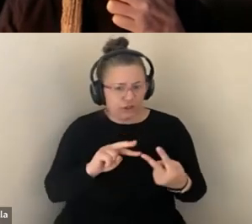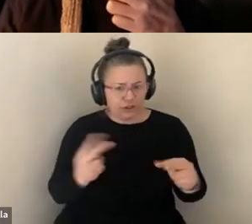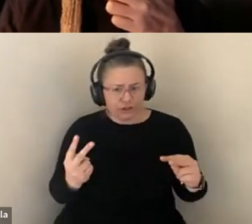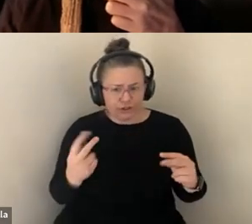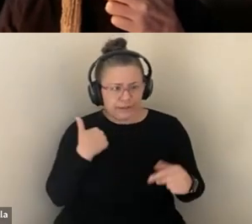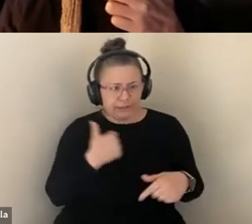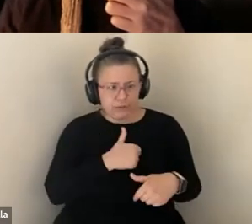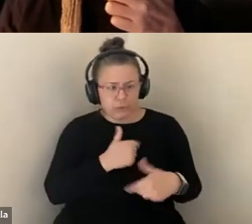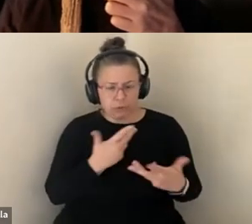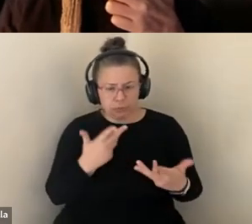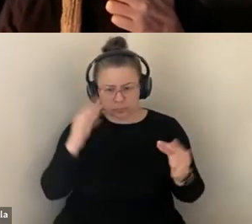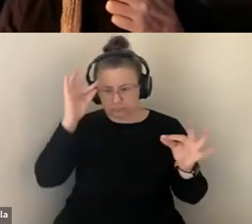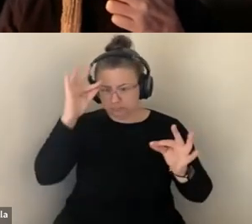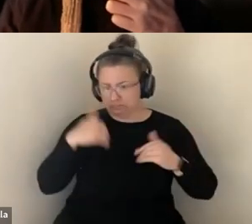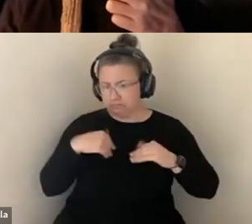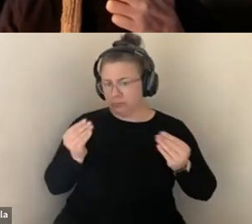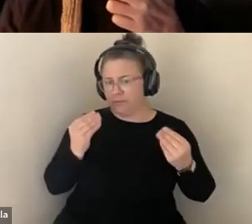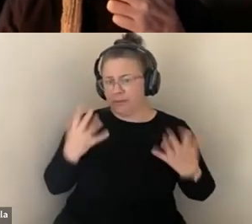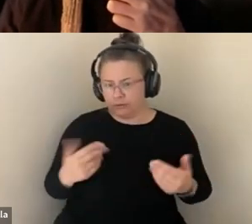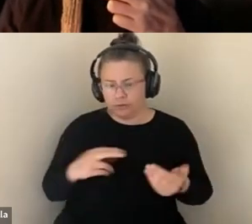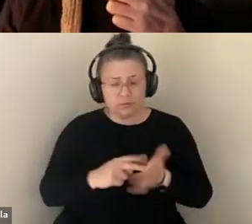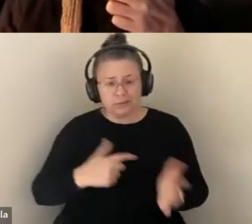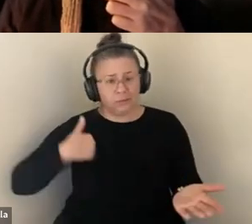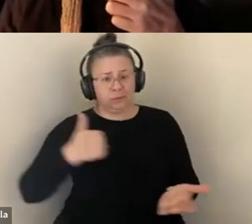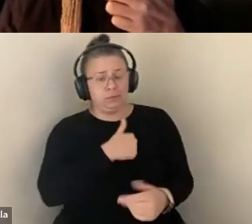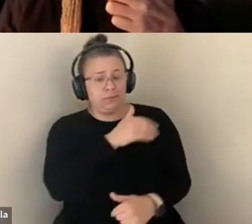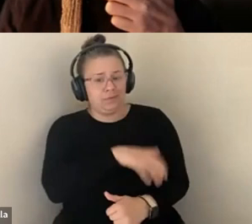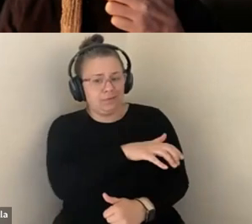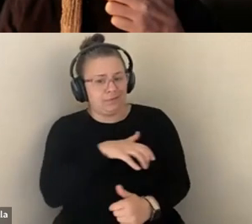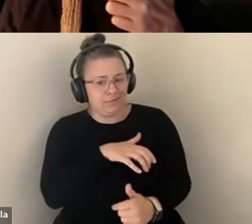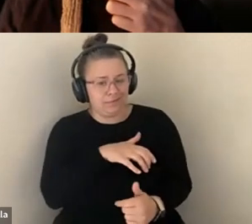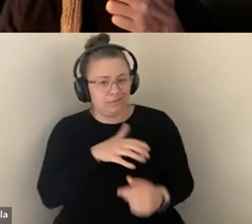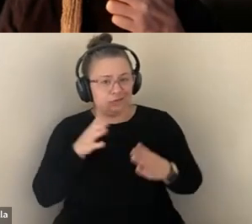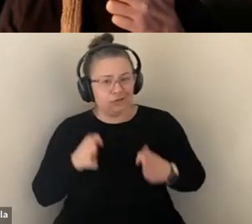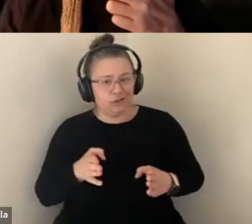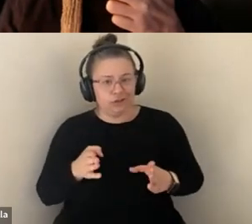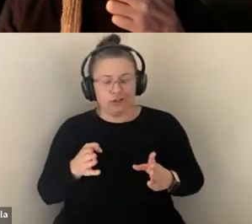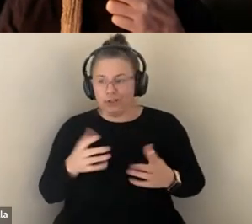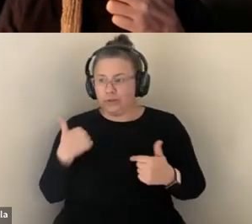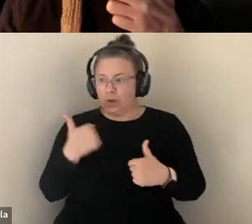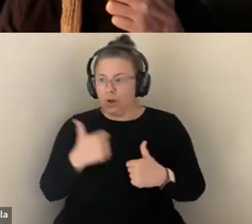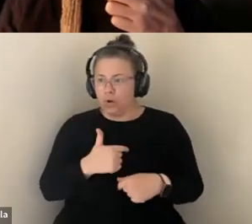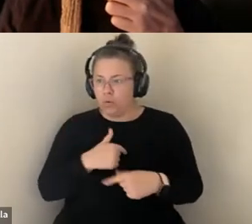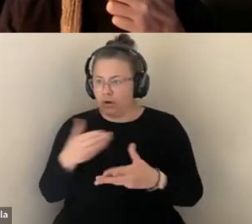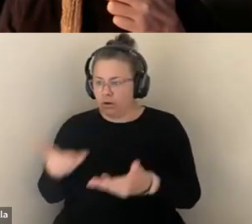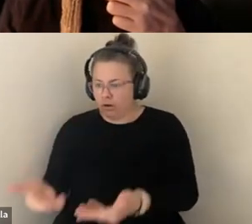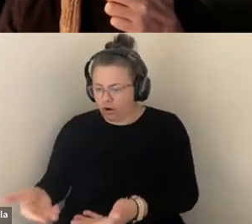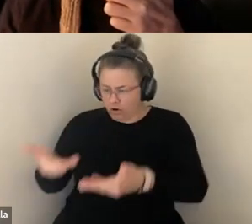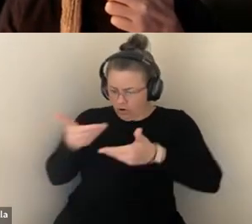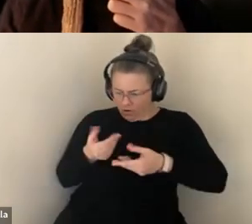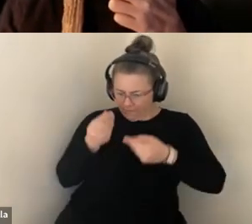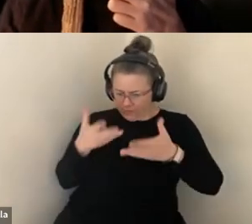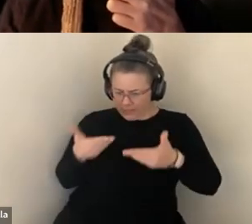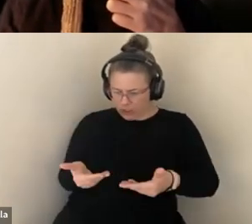REALLY FEEL CONFIDENT IN THAT ARE BEING SORT OF BROADLY OFFERED. AND SO I THINK THAT THIS IS A BIGGER